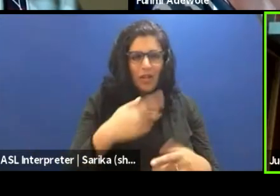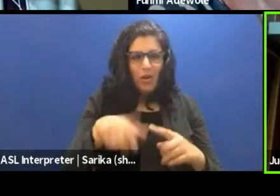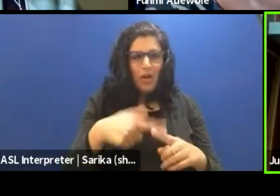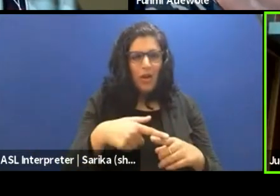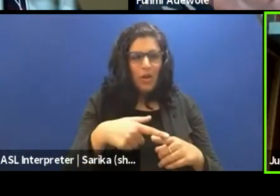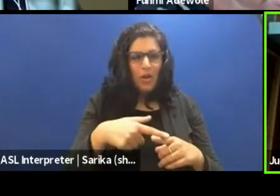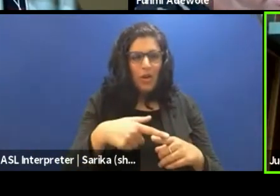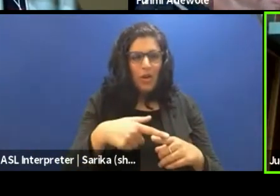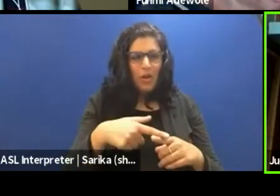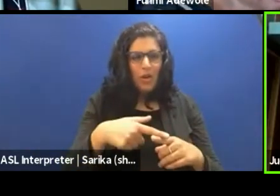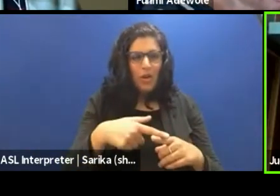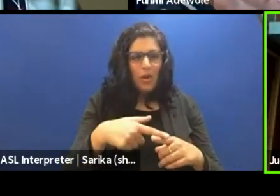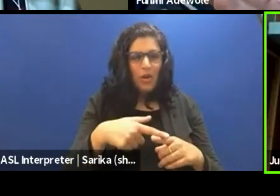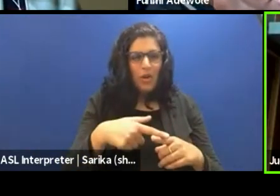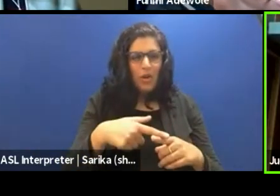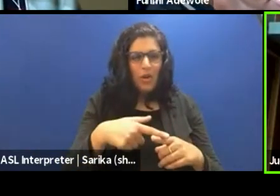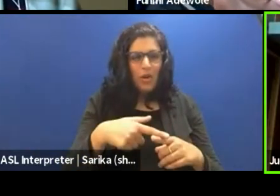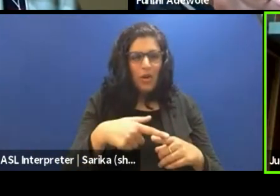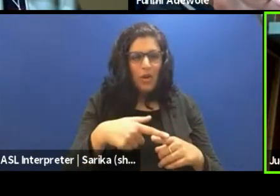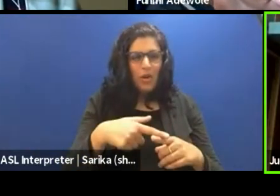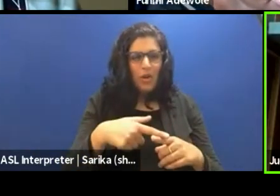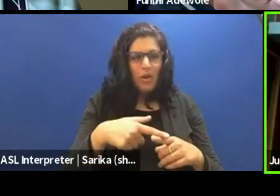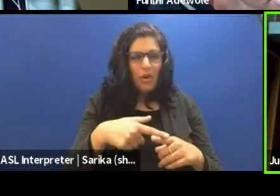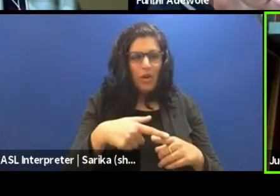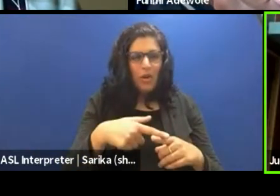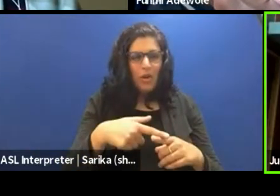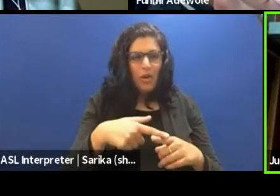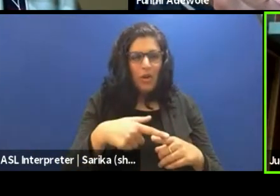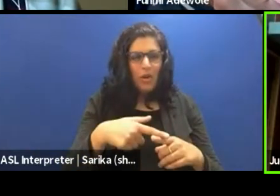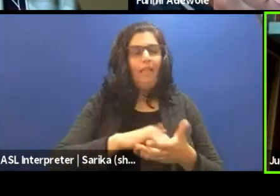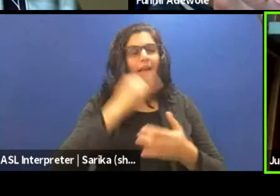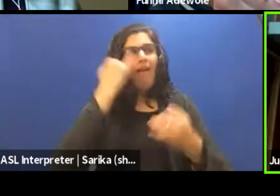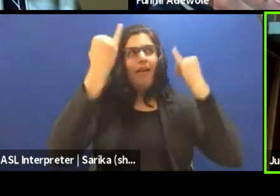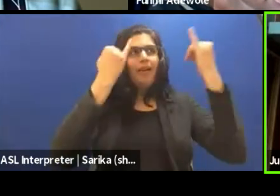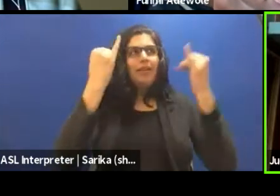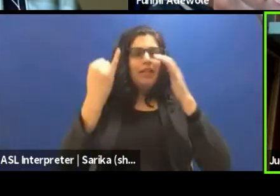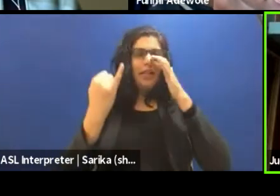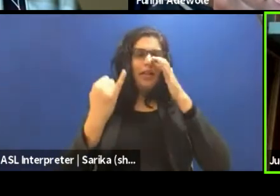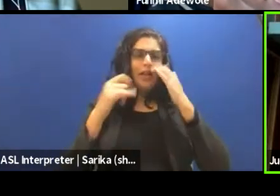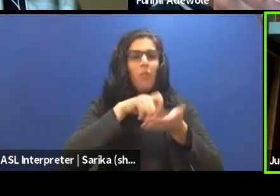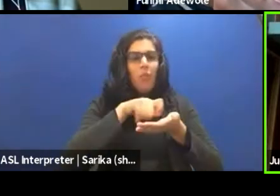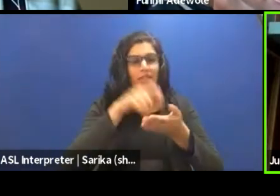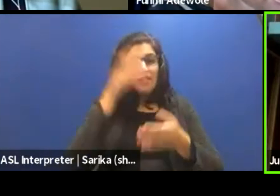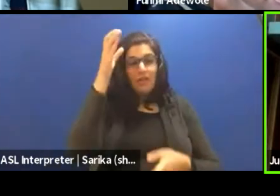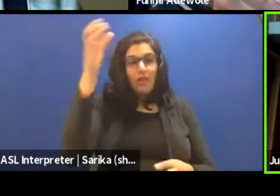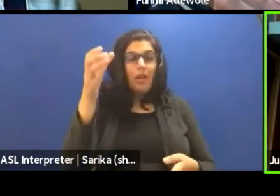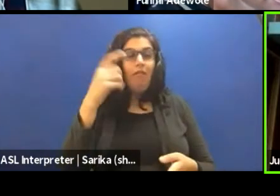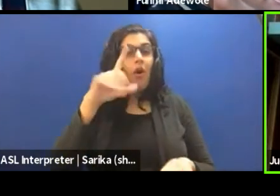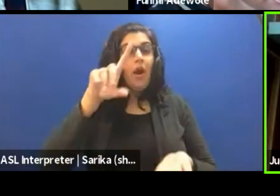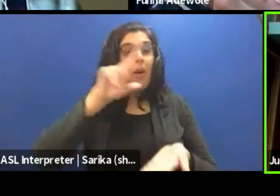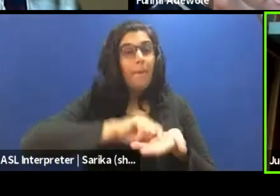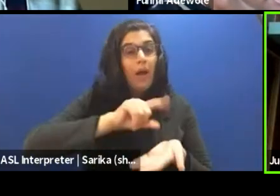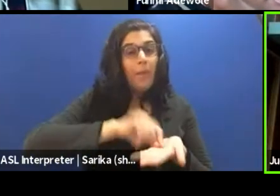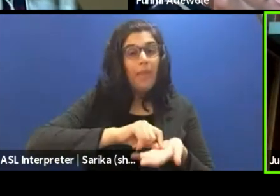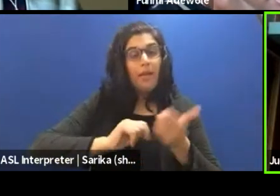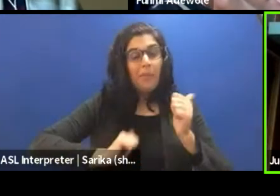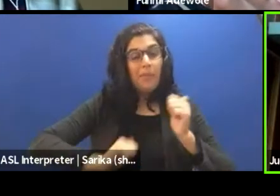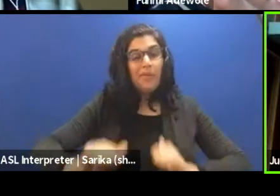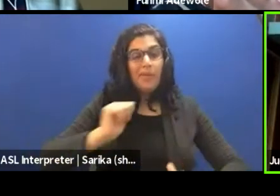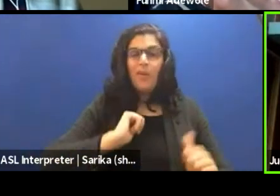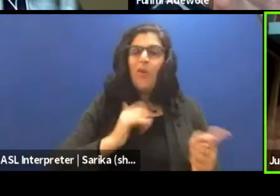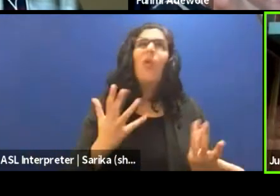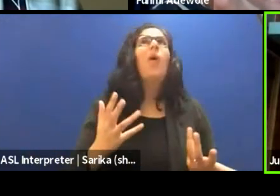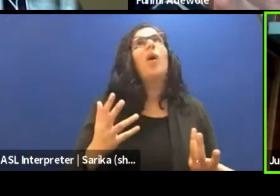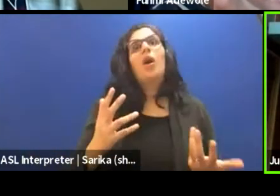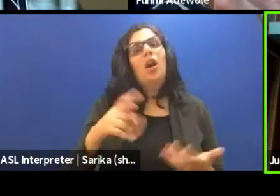work from either idea or written concept in terms of a published play or even not a published play, written play